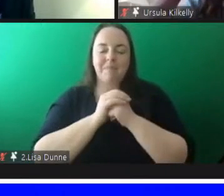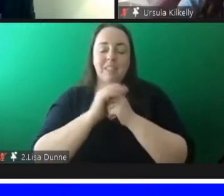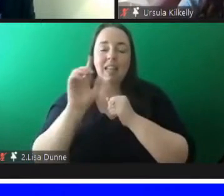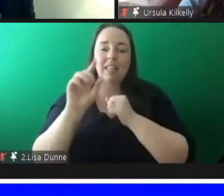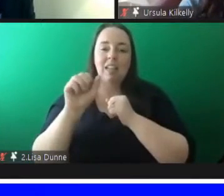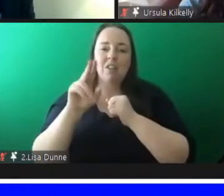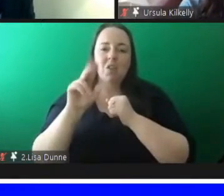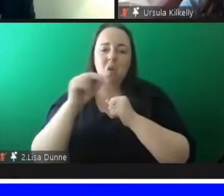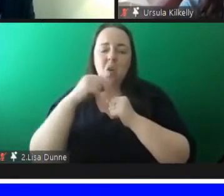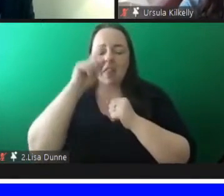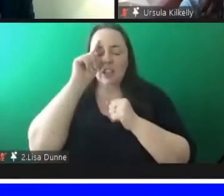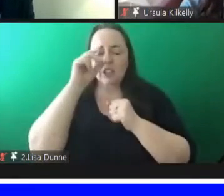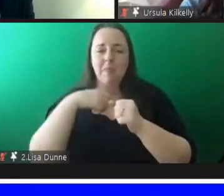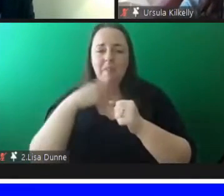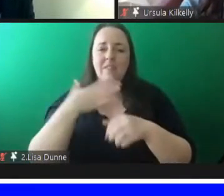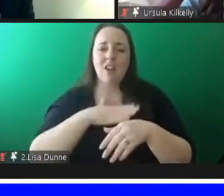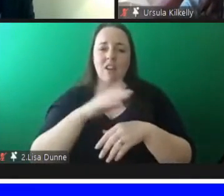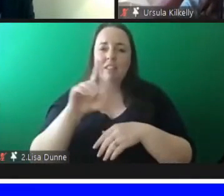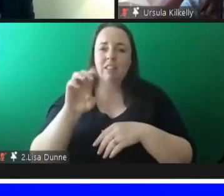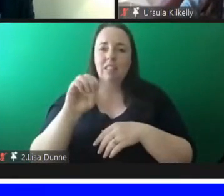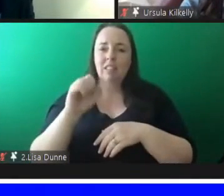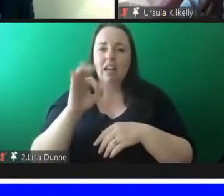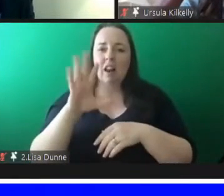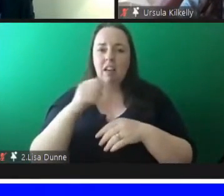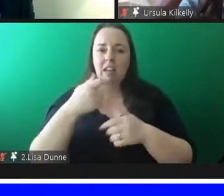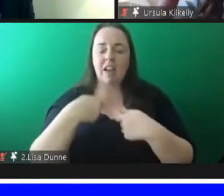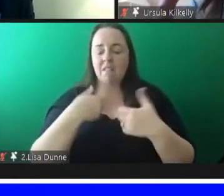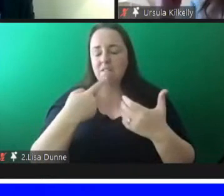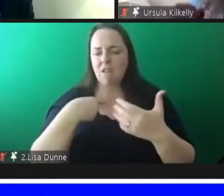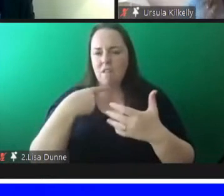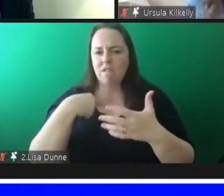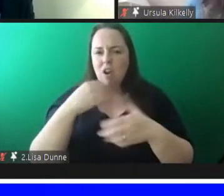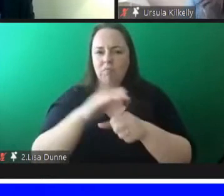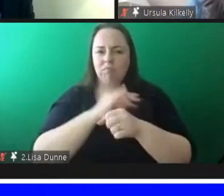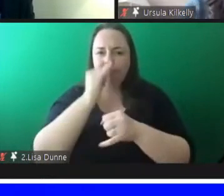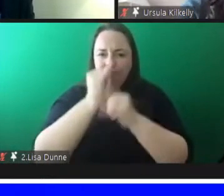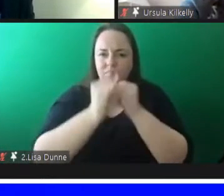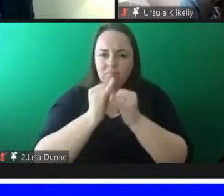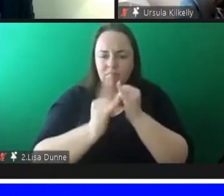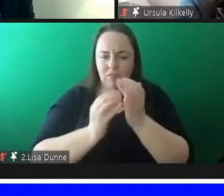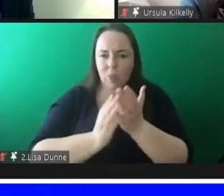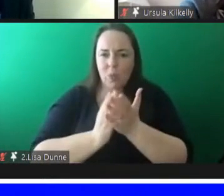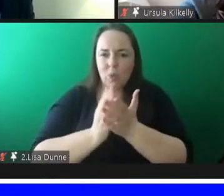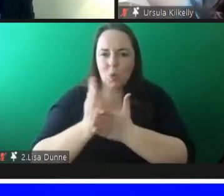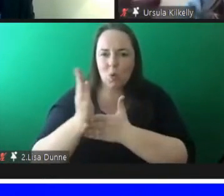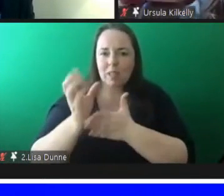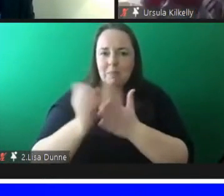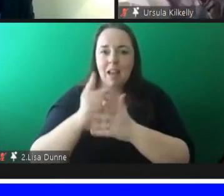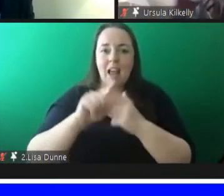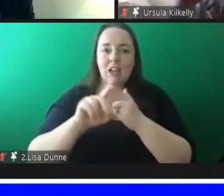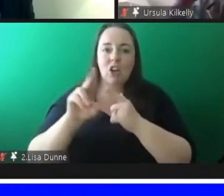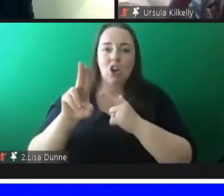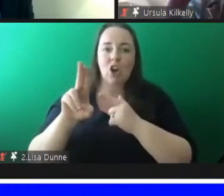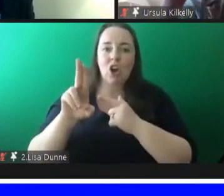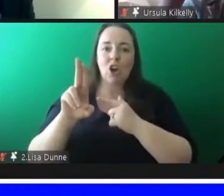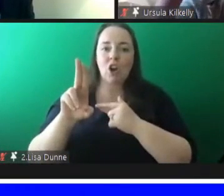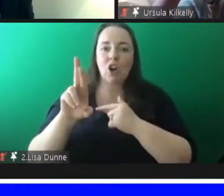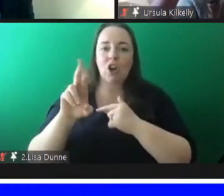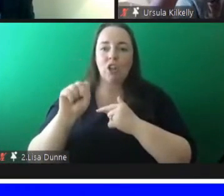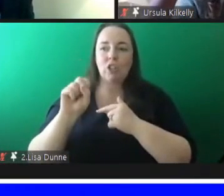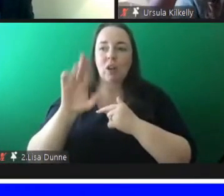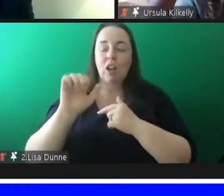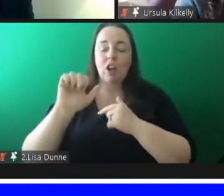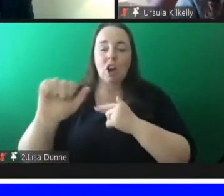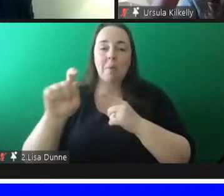think deadline has given a very brief or a very detailed uh kind of run through i think ursula's point ultimately the fact